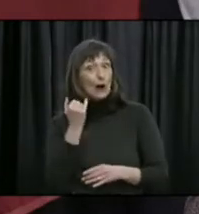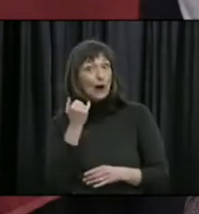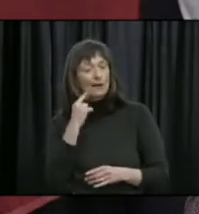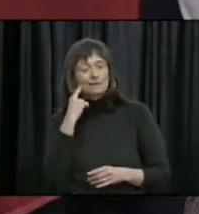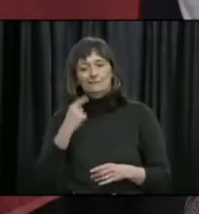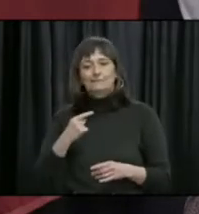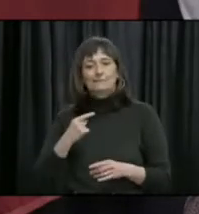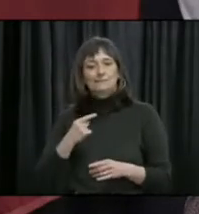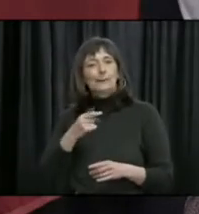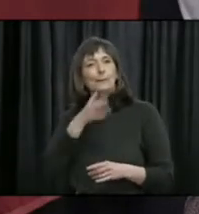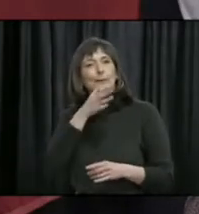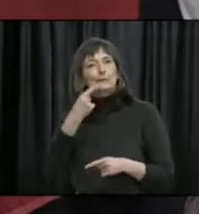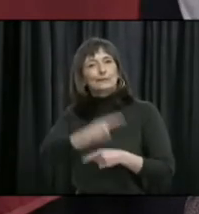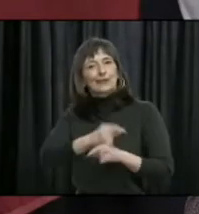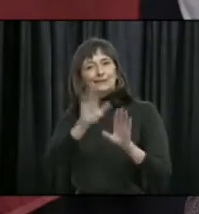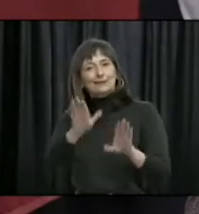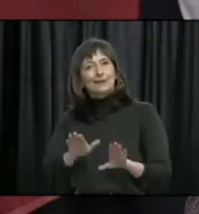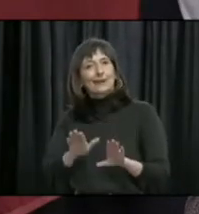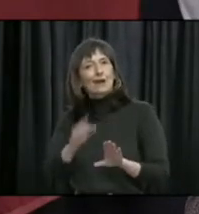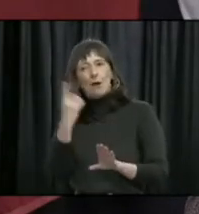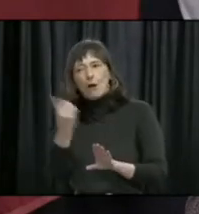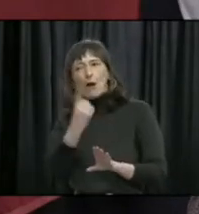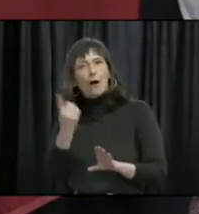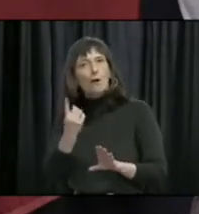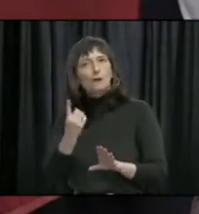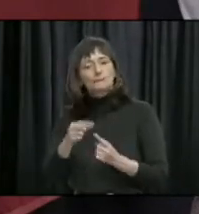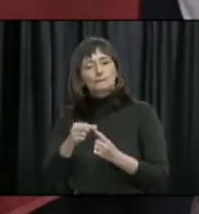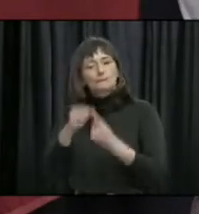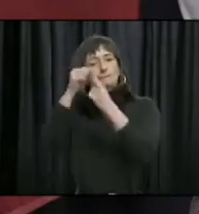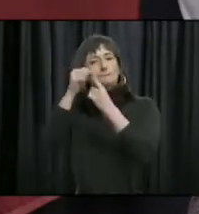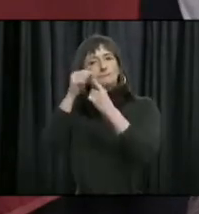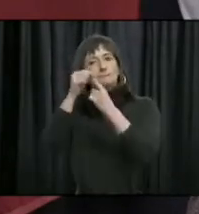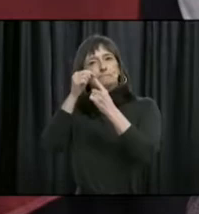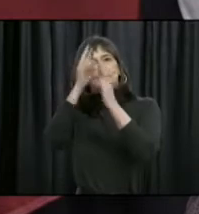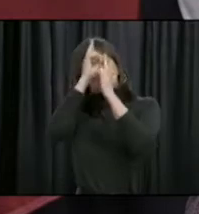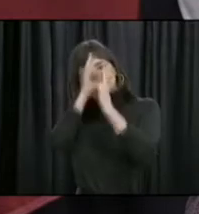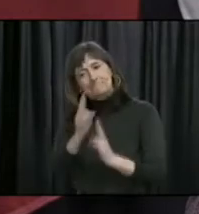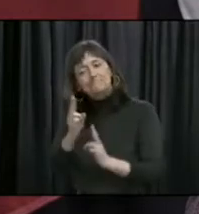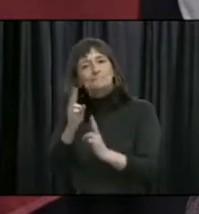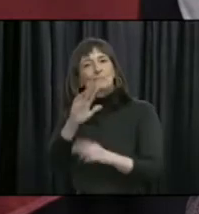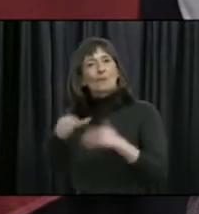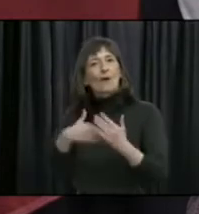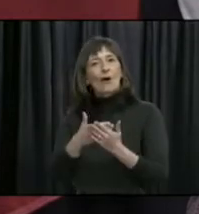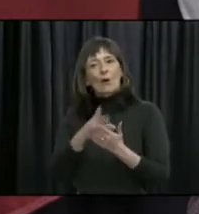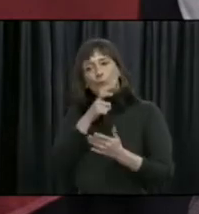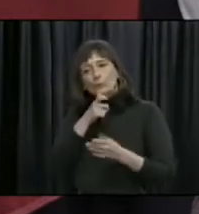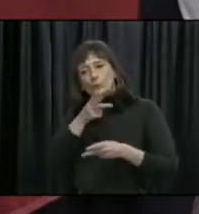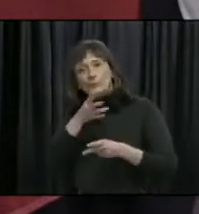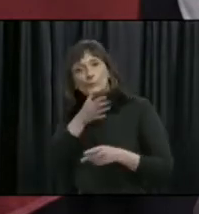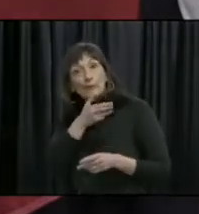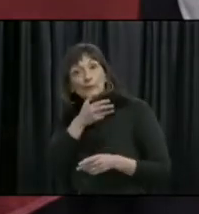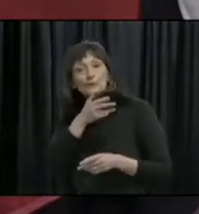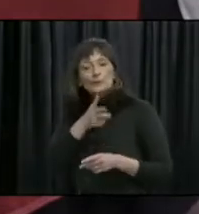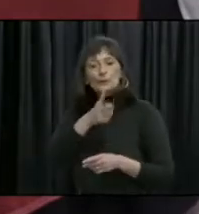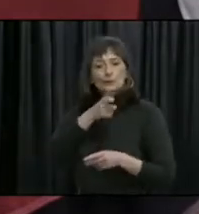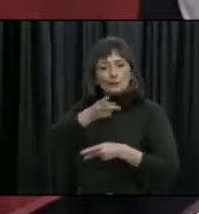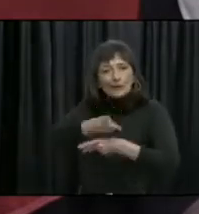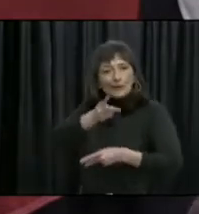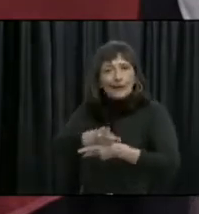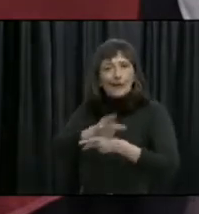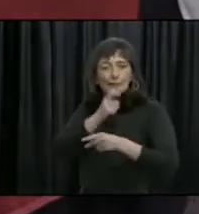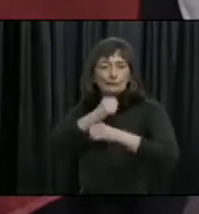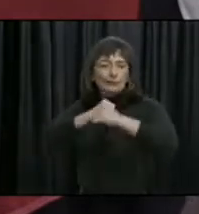Day, a day that we set aside for a special tribute to all our mothers, our caregivers, and our protectors.